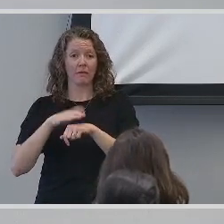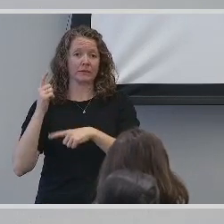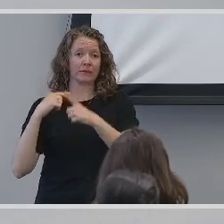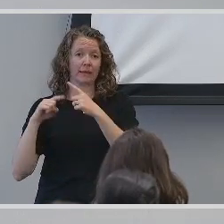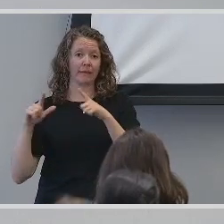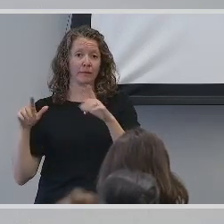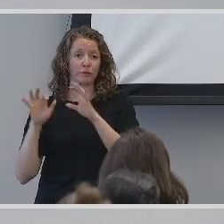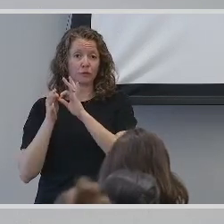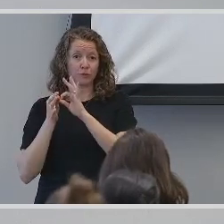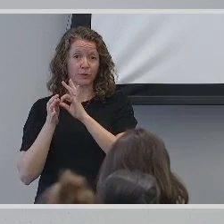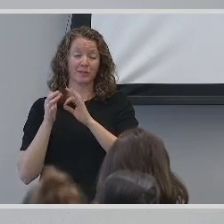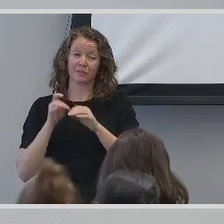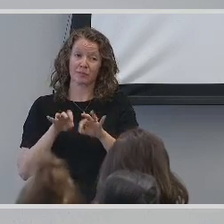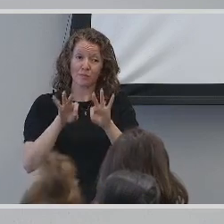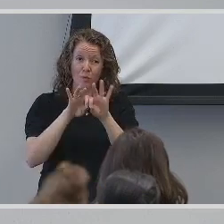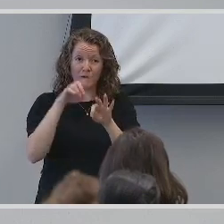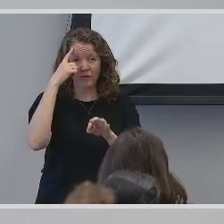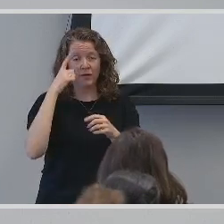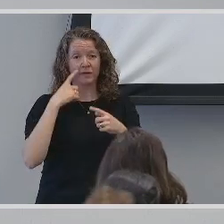communication and access.